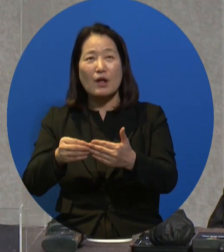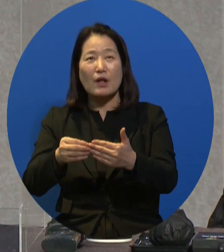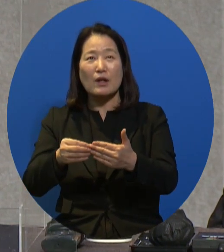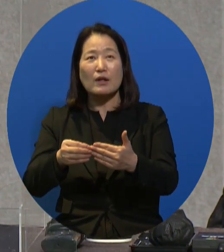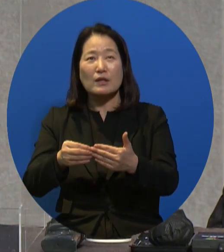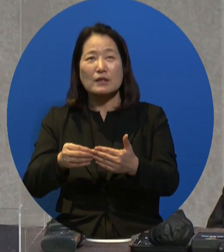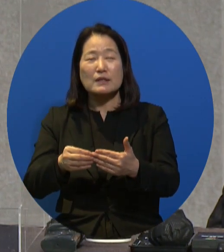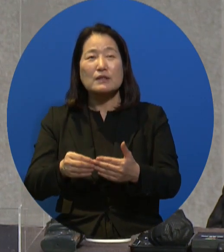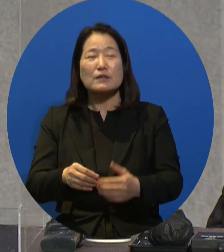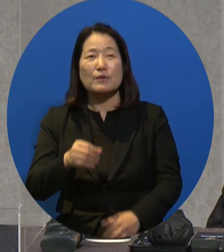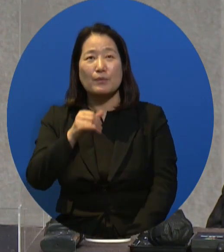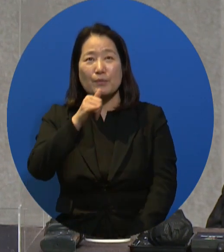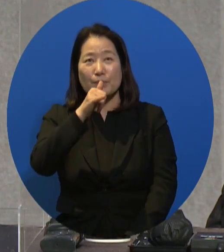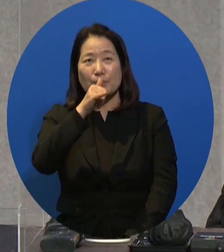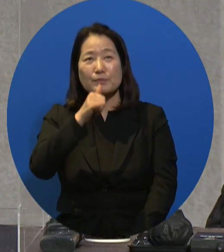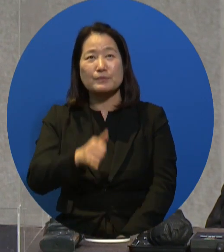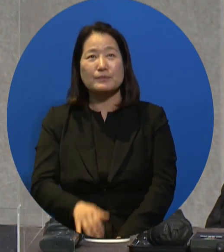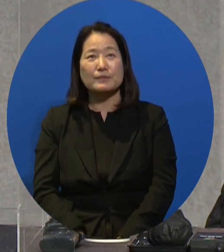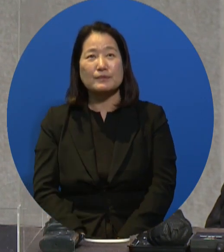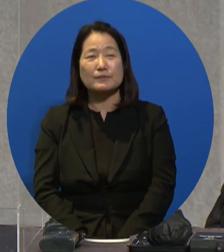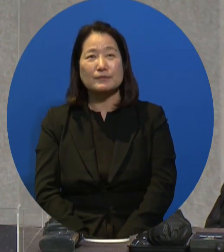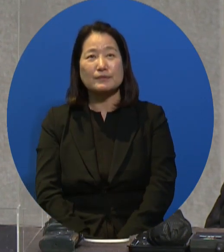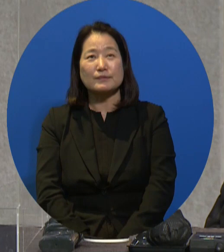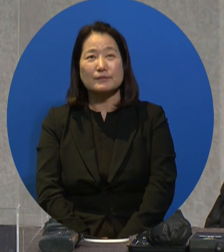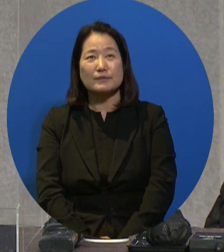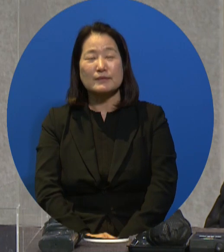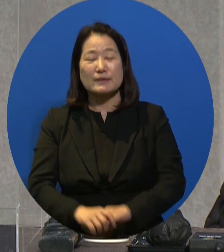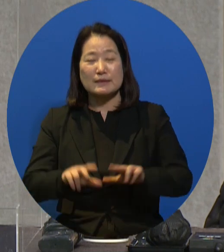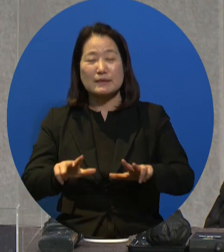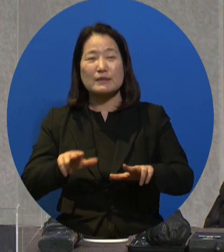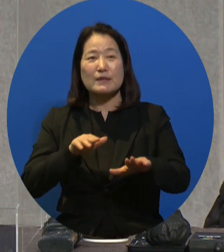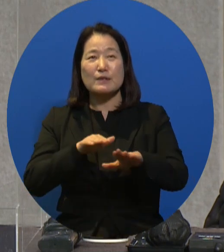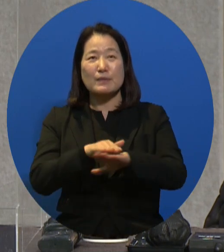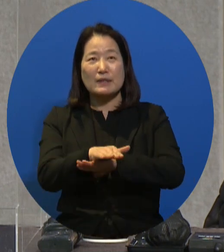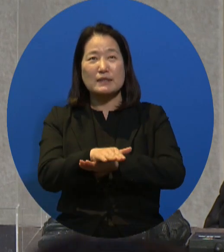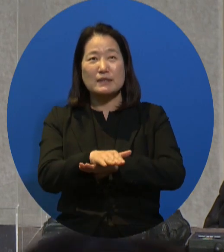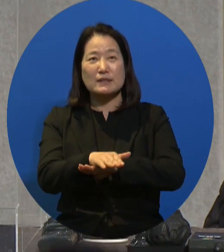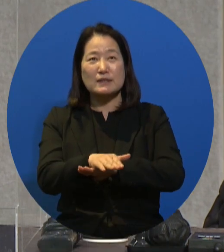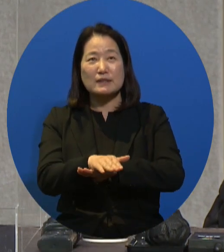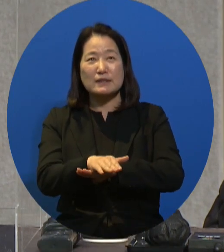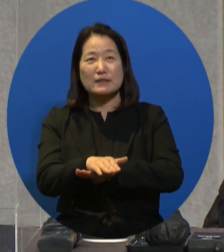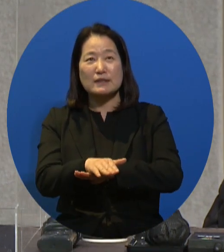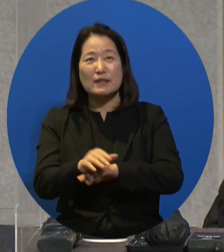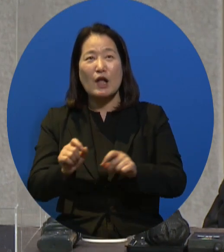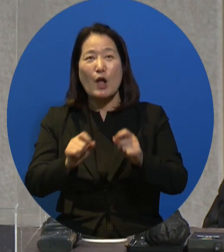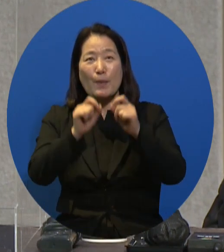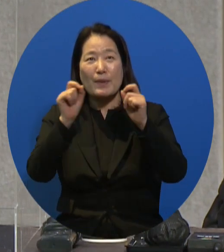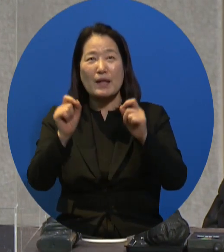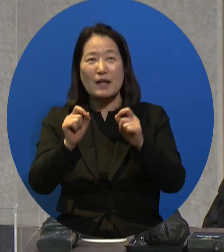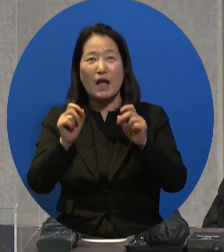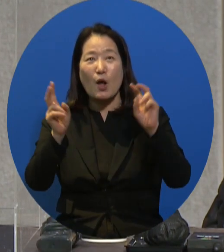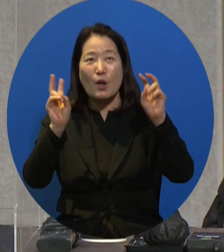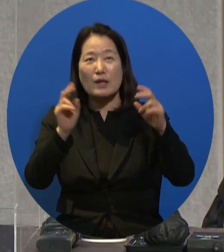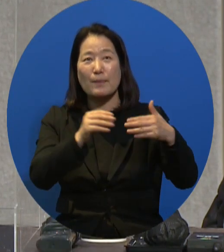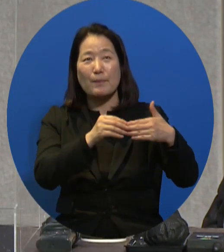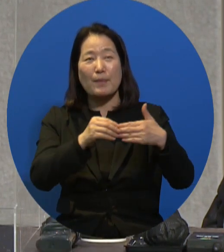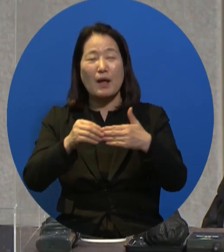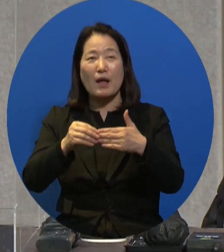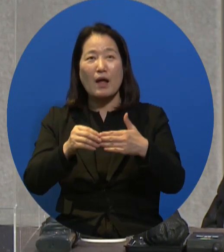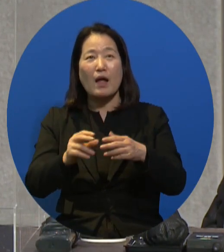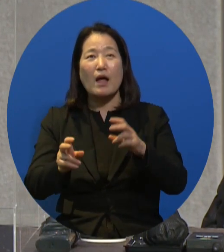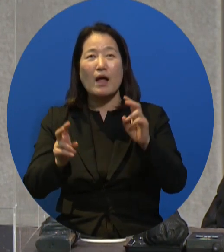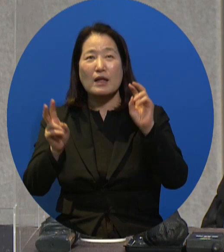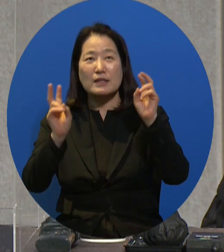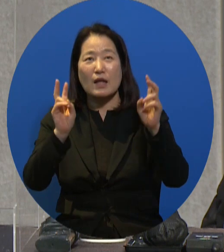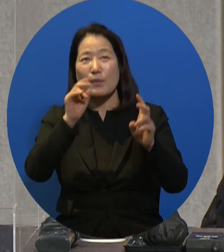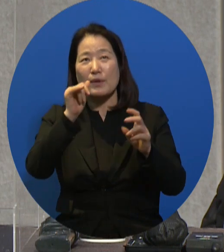is mainly led by private companies with a lot of competition. So this is a prevalent type of employment.